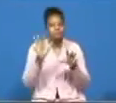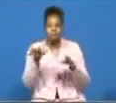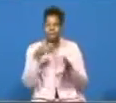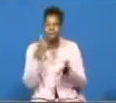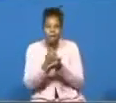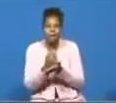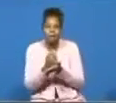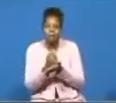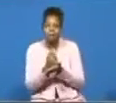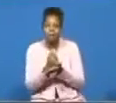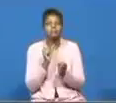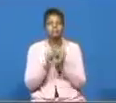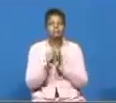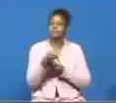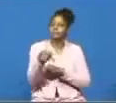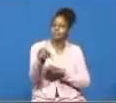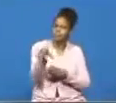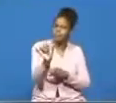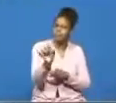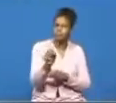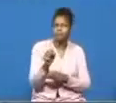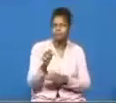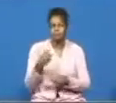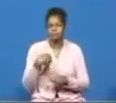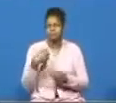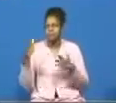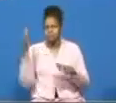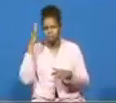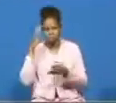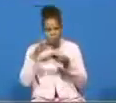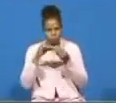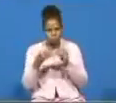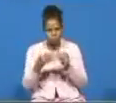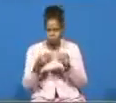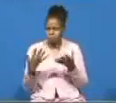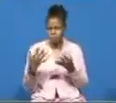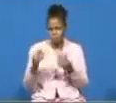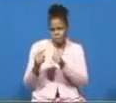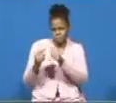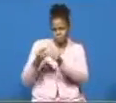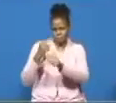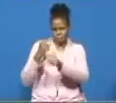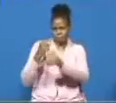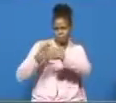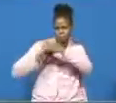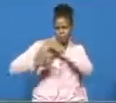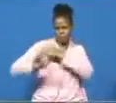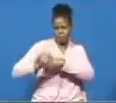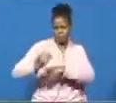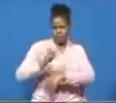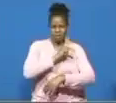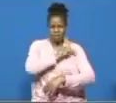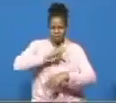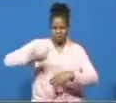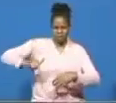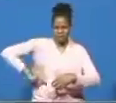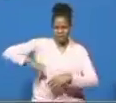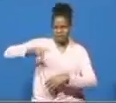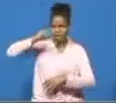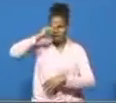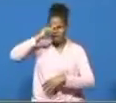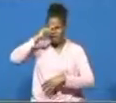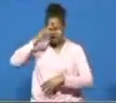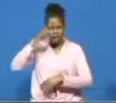and so yes yes we know the story even the firstborn of fear was slain